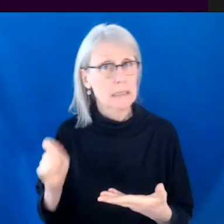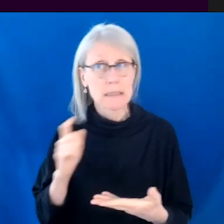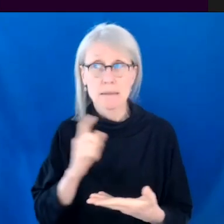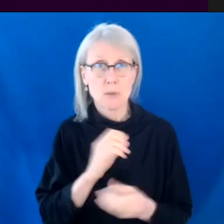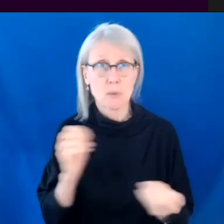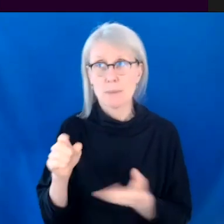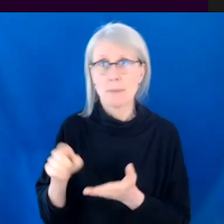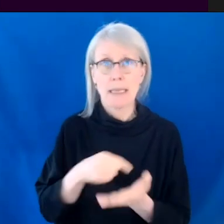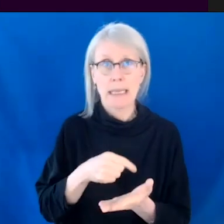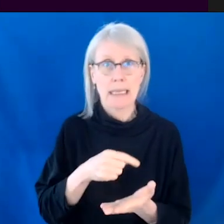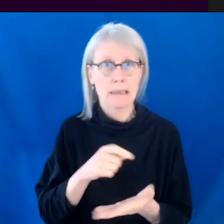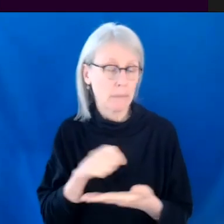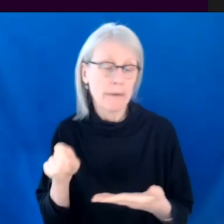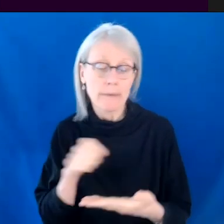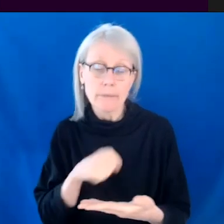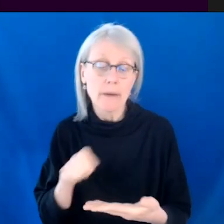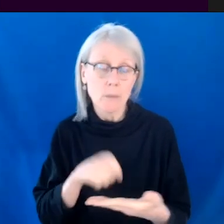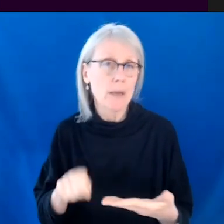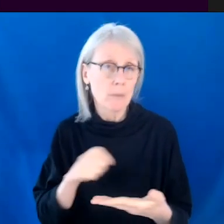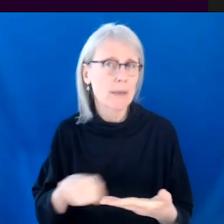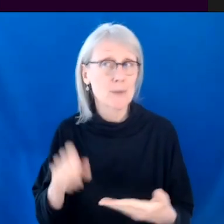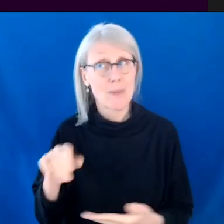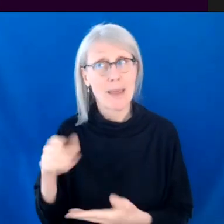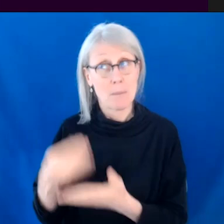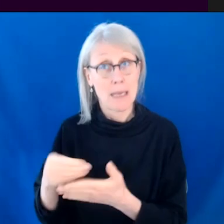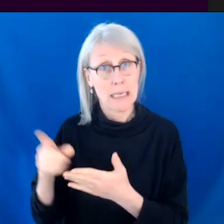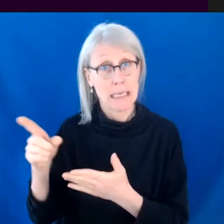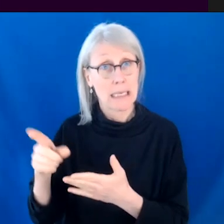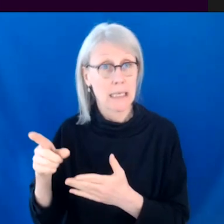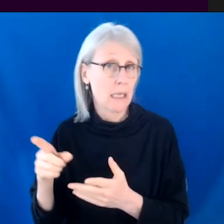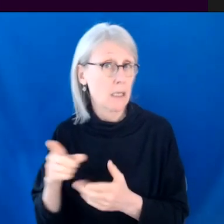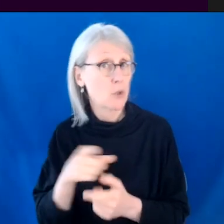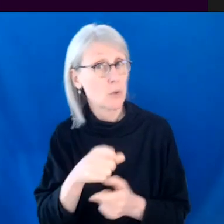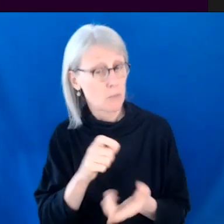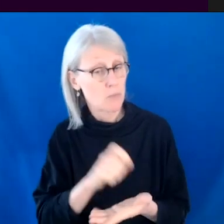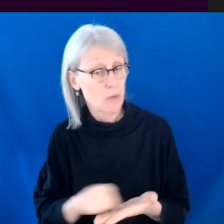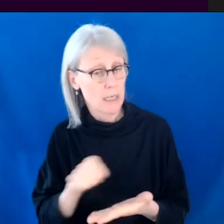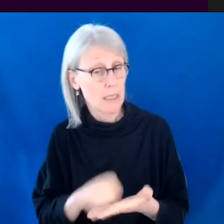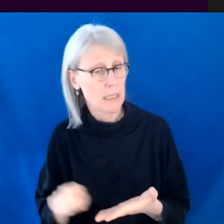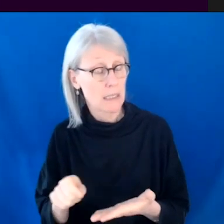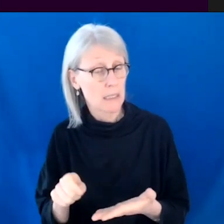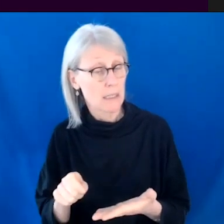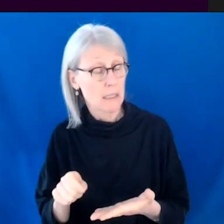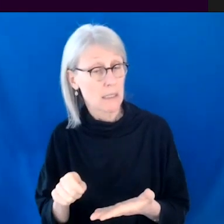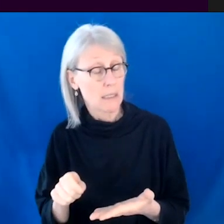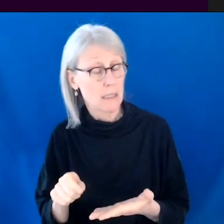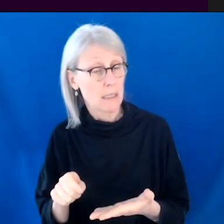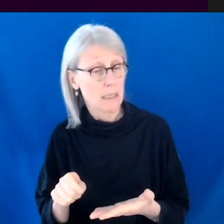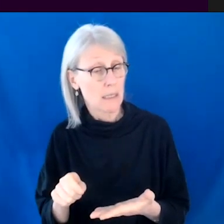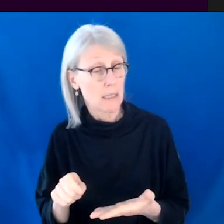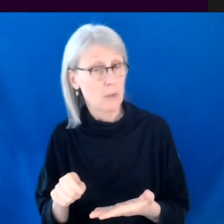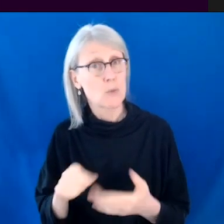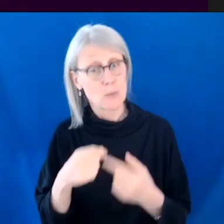you know, you write your work for free. And so that fund is a chance for you to write something that, uh, to tell the